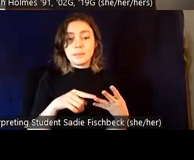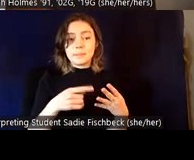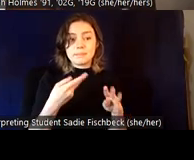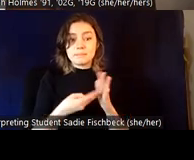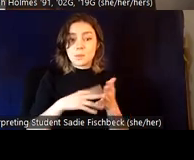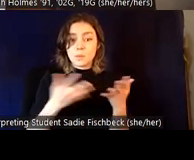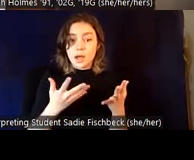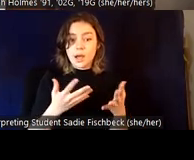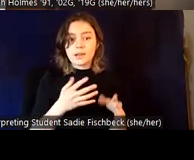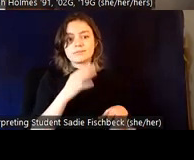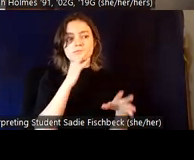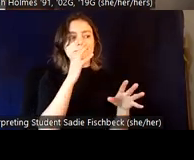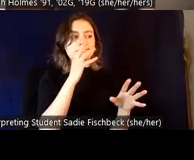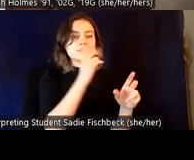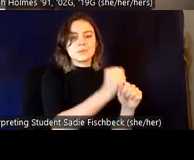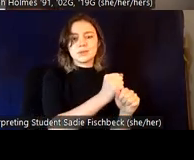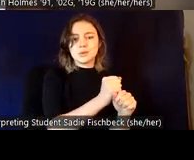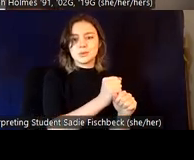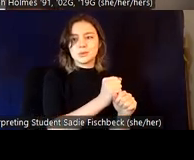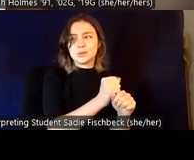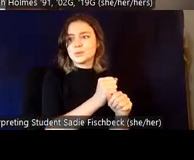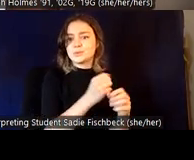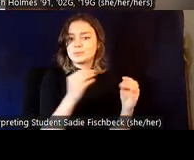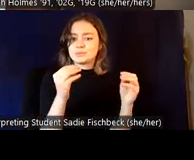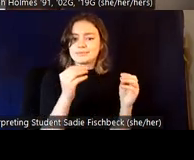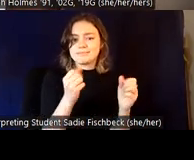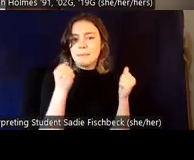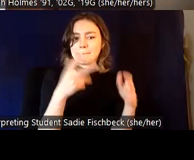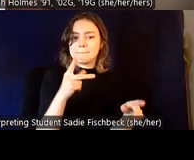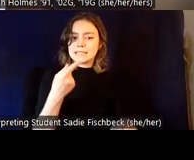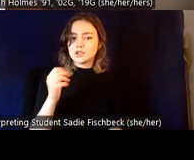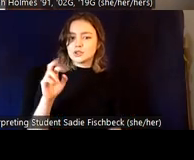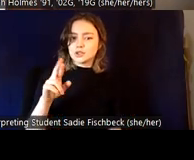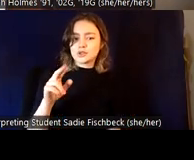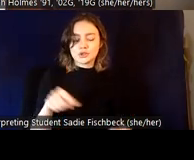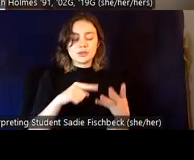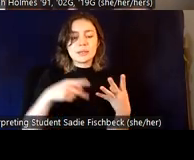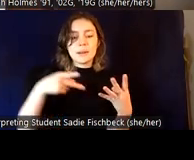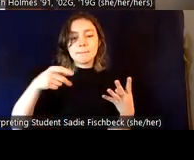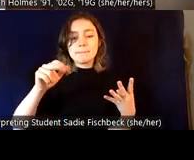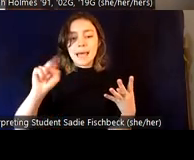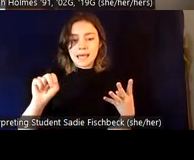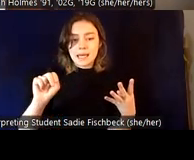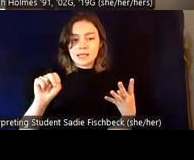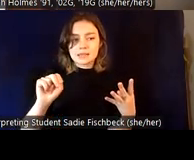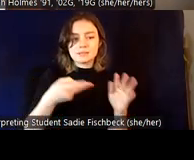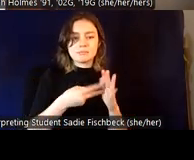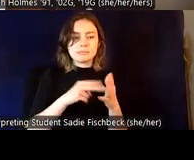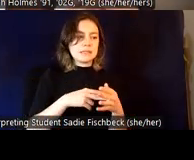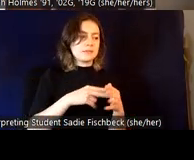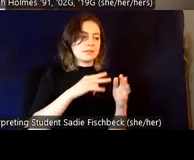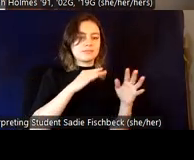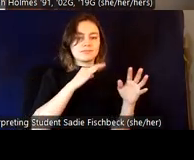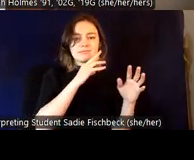Um, the word pansexual, pan meaning many being attracted to people regardless of their sex or gender. Um, and also asexual individuals who